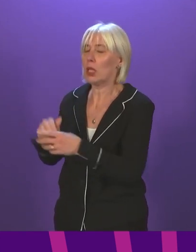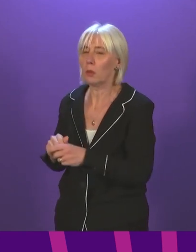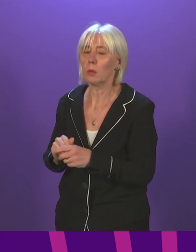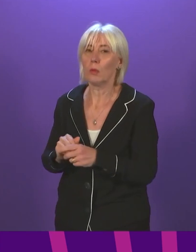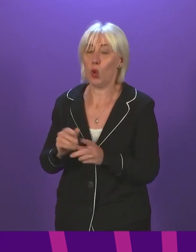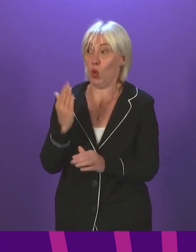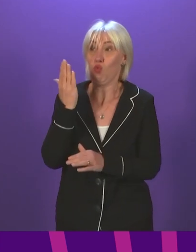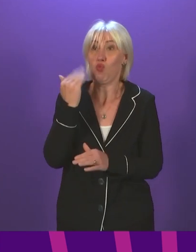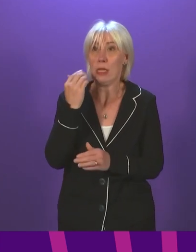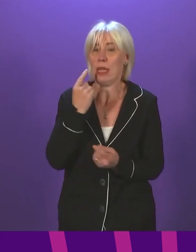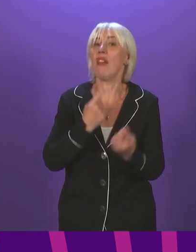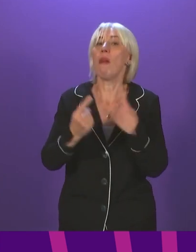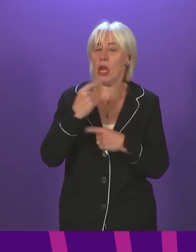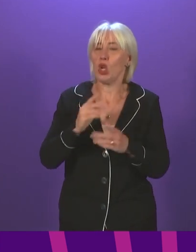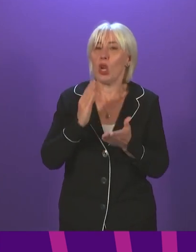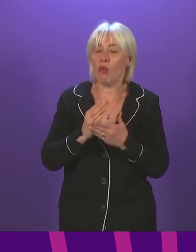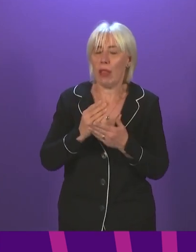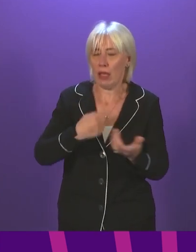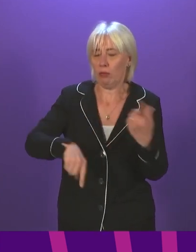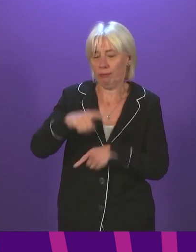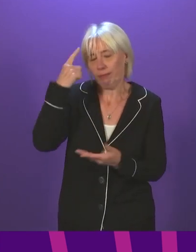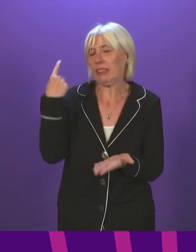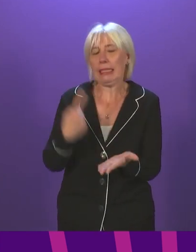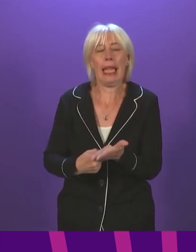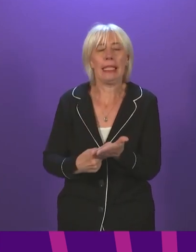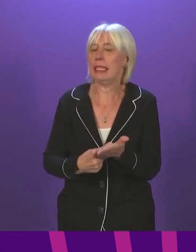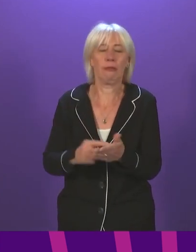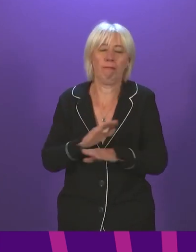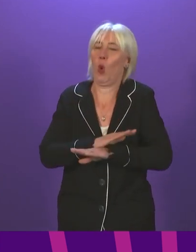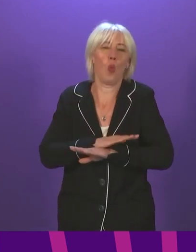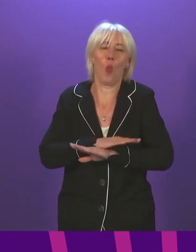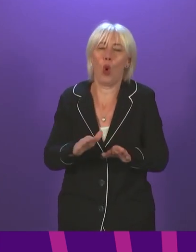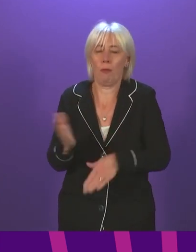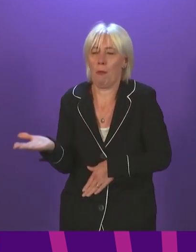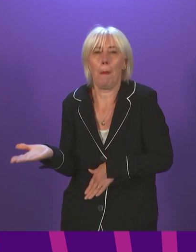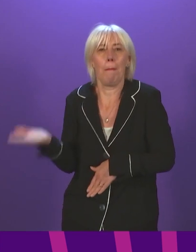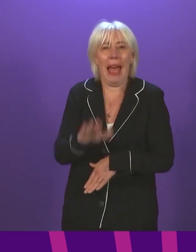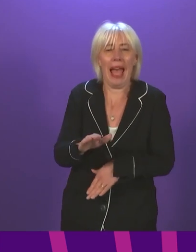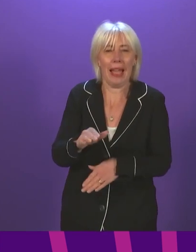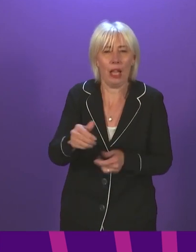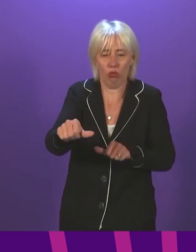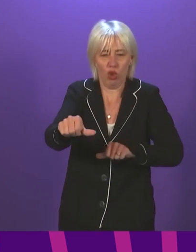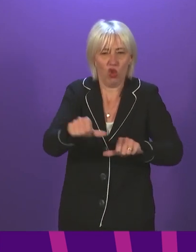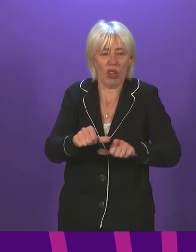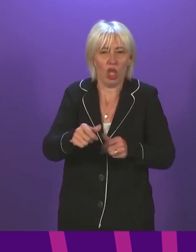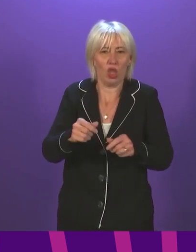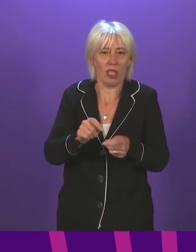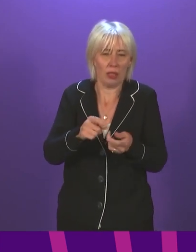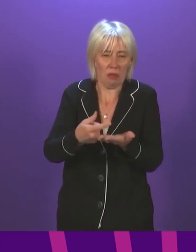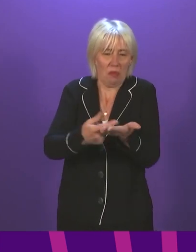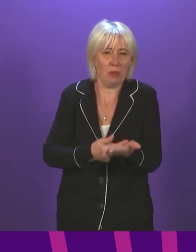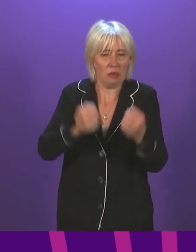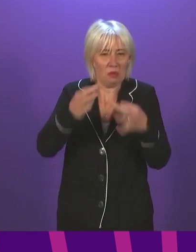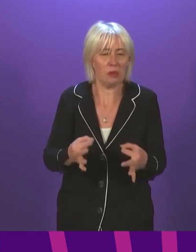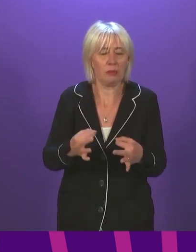most recent data underpinned Cabinet's decision earlier today not to reintroduce any restrictions. I am very grateful to